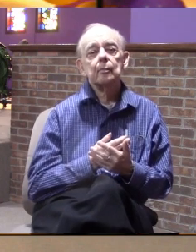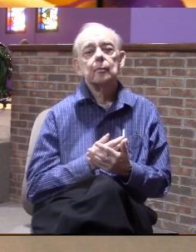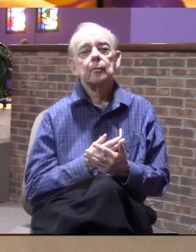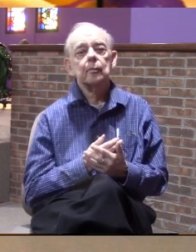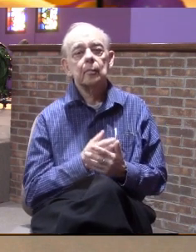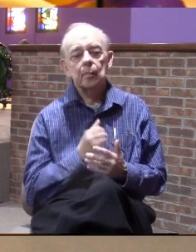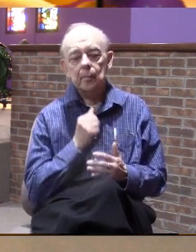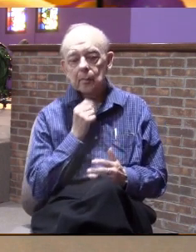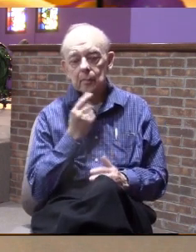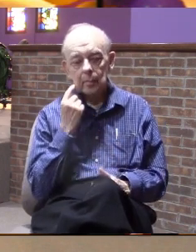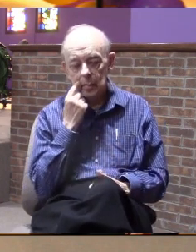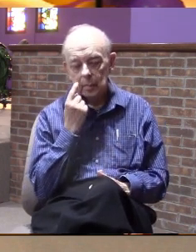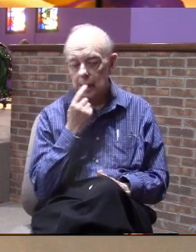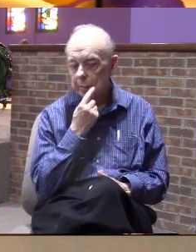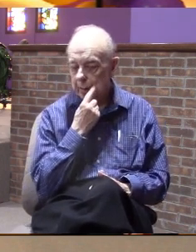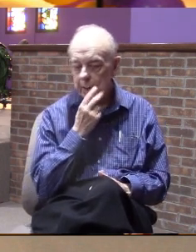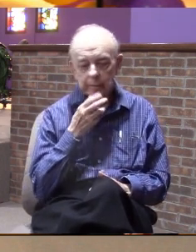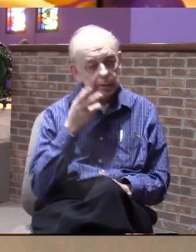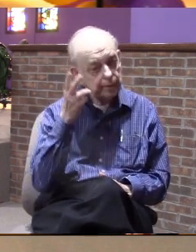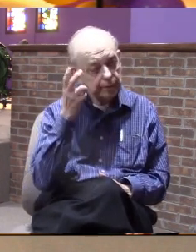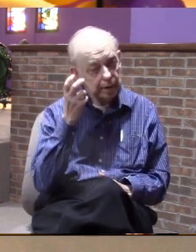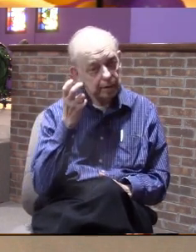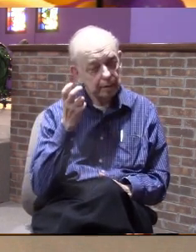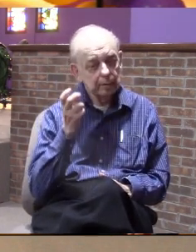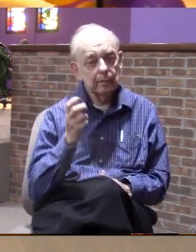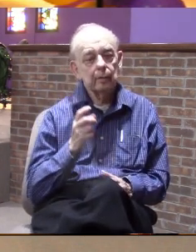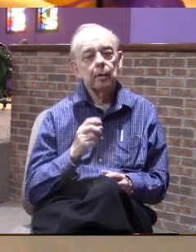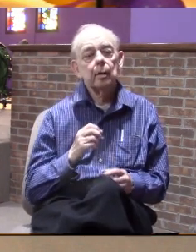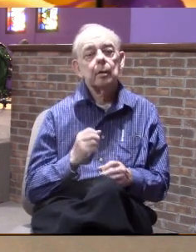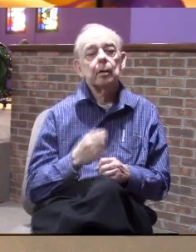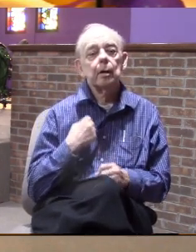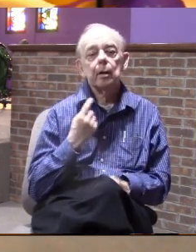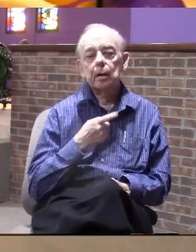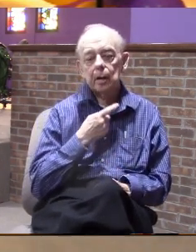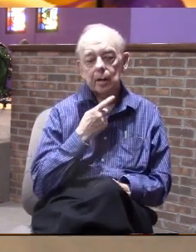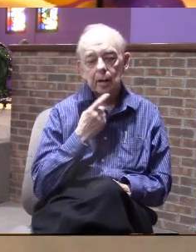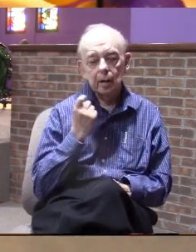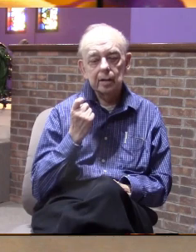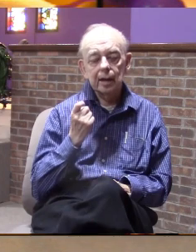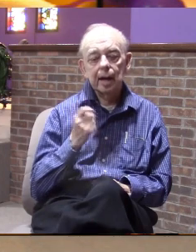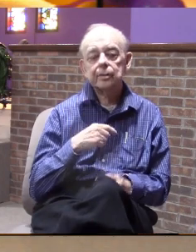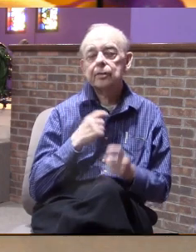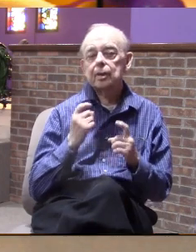not through eyes of Satan what makes us ugly is sin